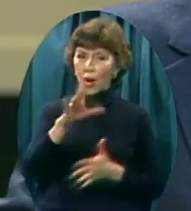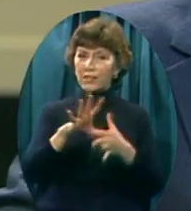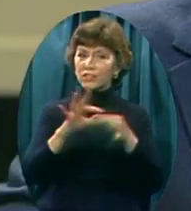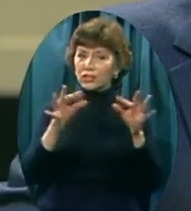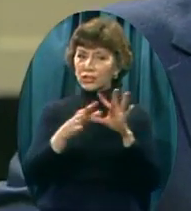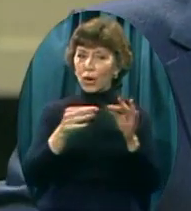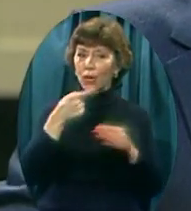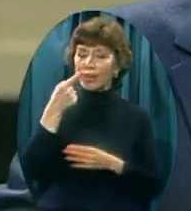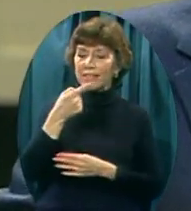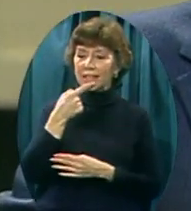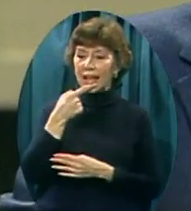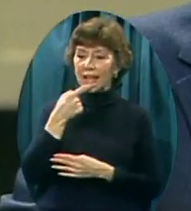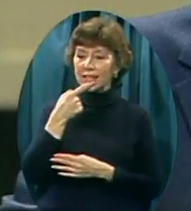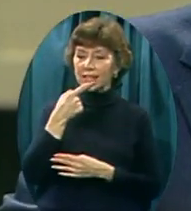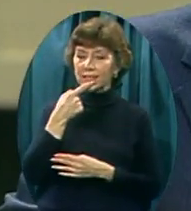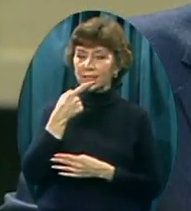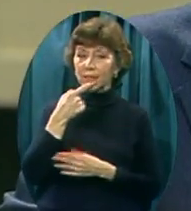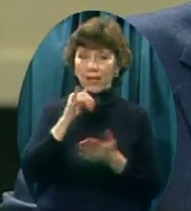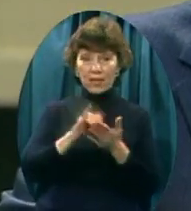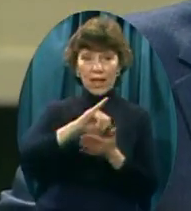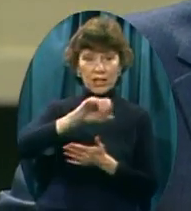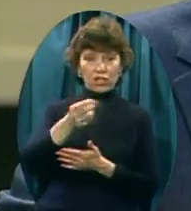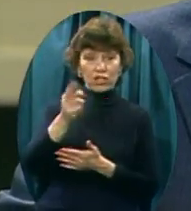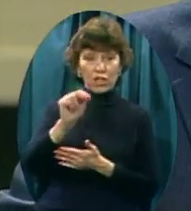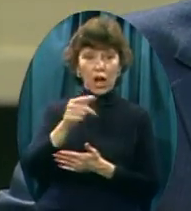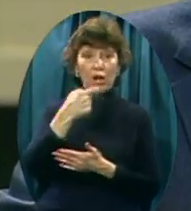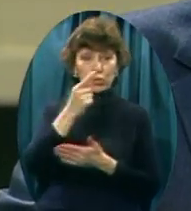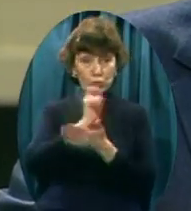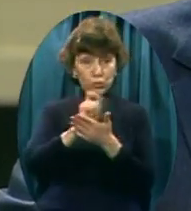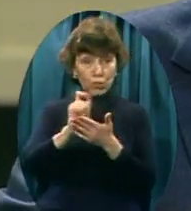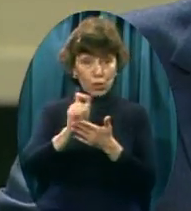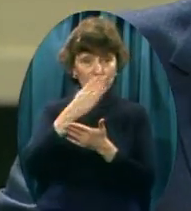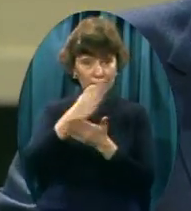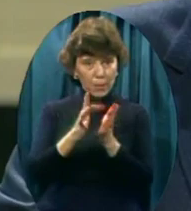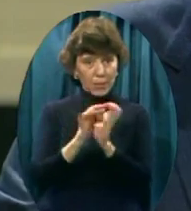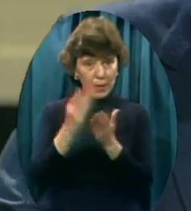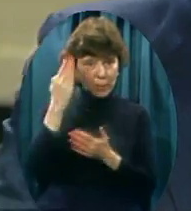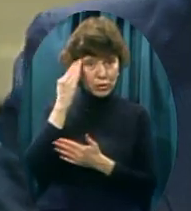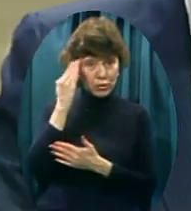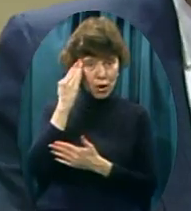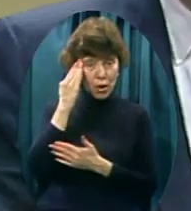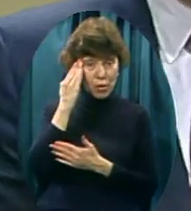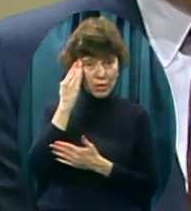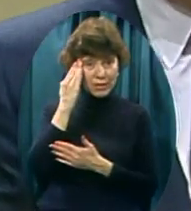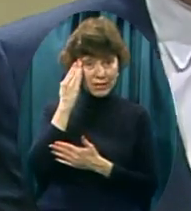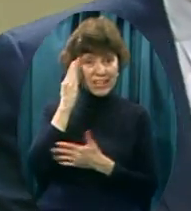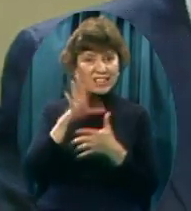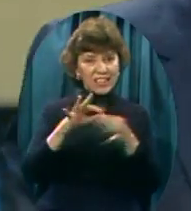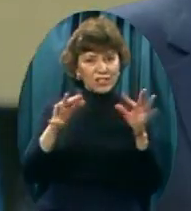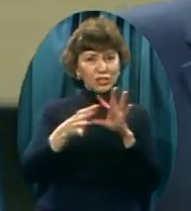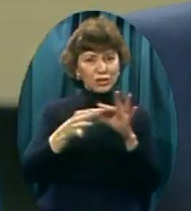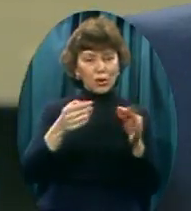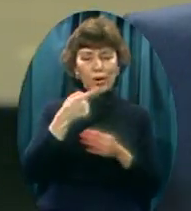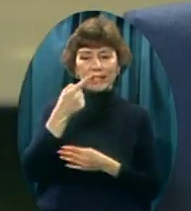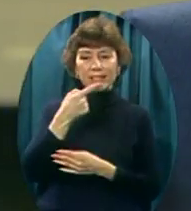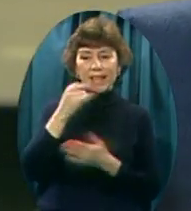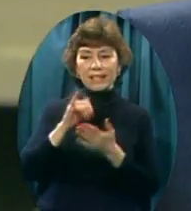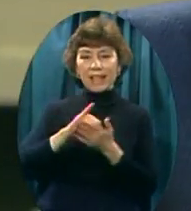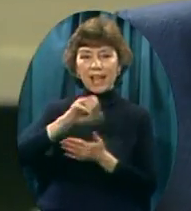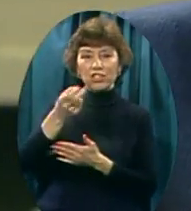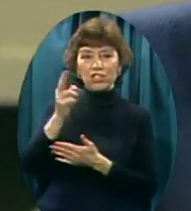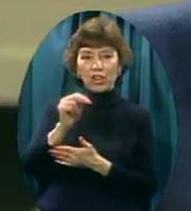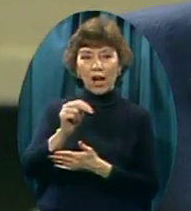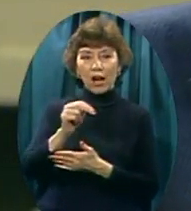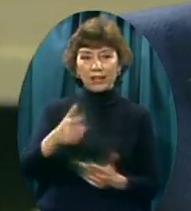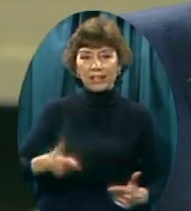apostle John Who wrote the gospel of John The three epistles And the revelation Lived to be about A hundred years of age And he pastored the church In Ephesus